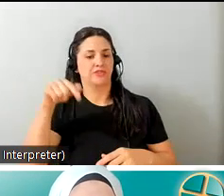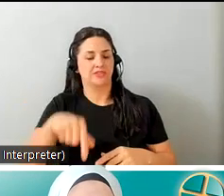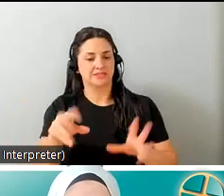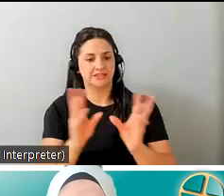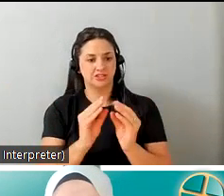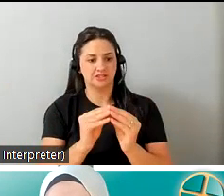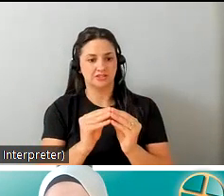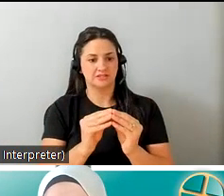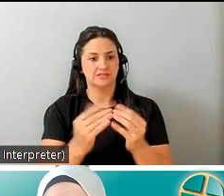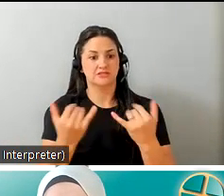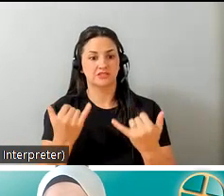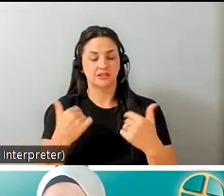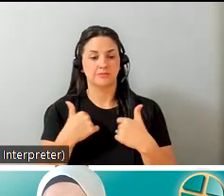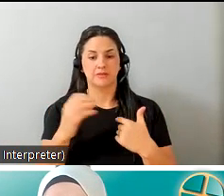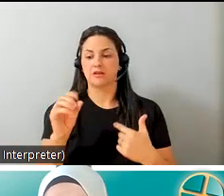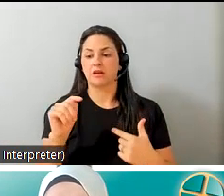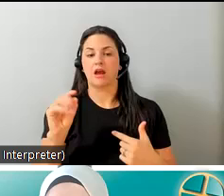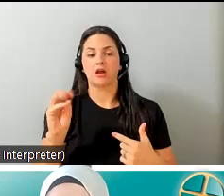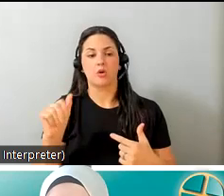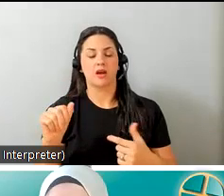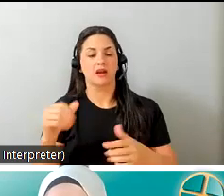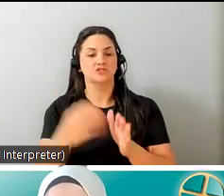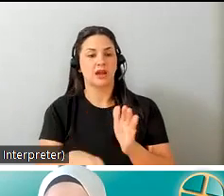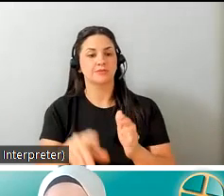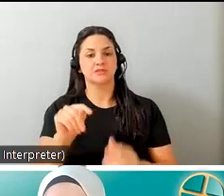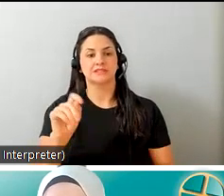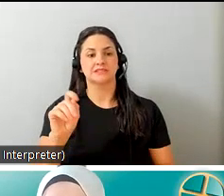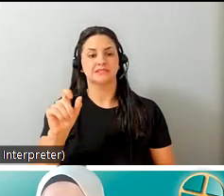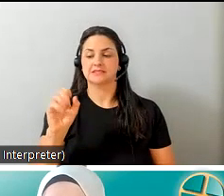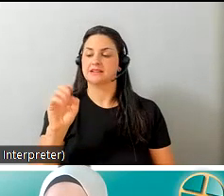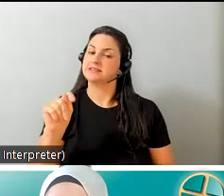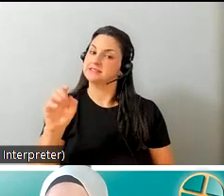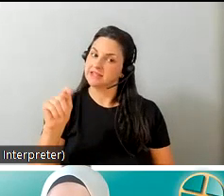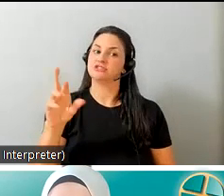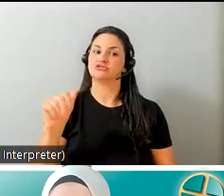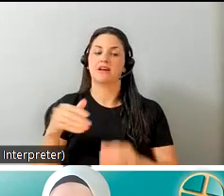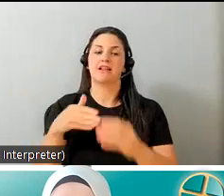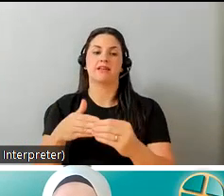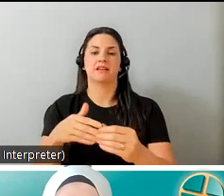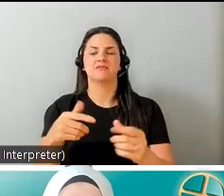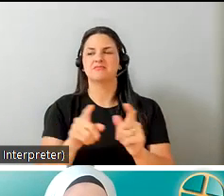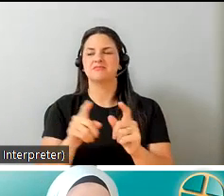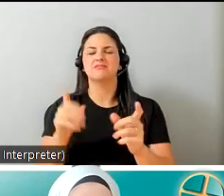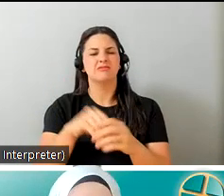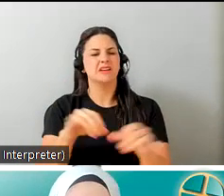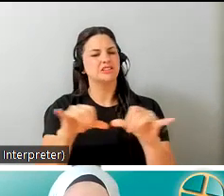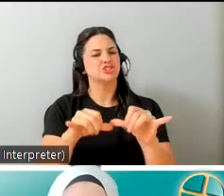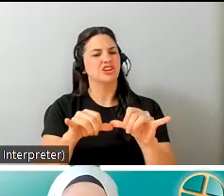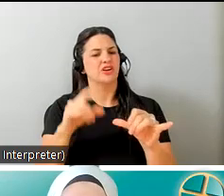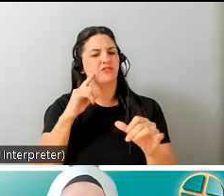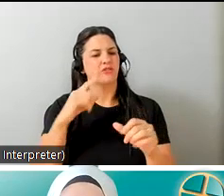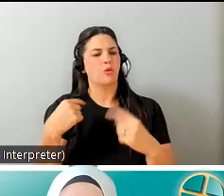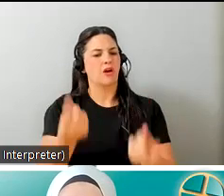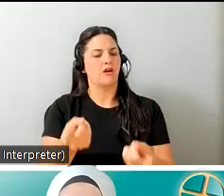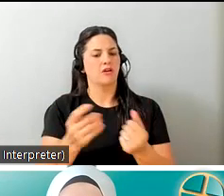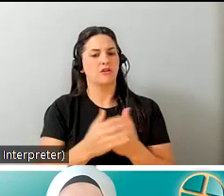i'm currently the ottawa chapter tetra lead as well as i've been in engineering for a while and um currently working